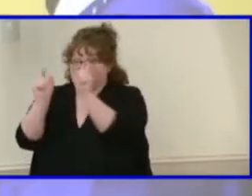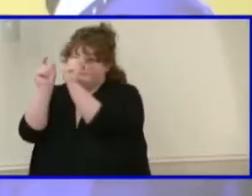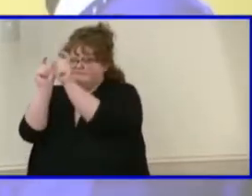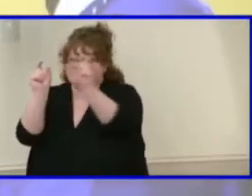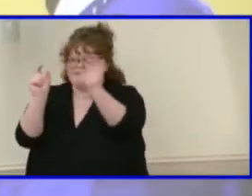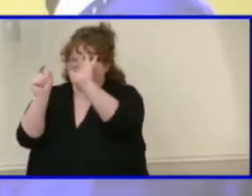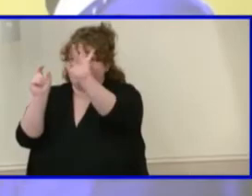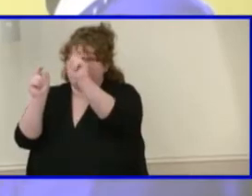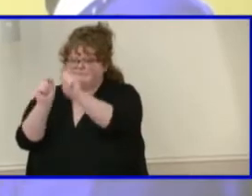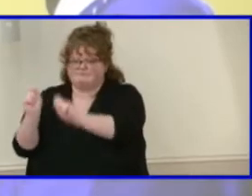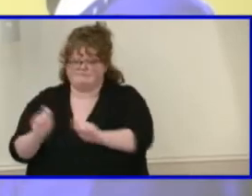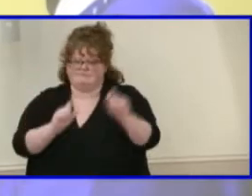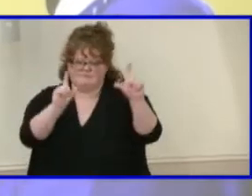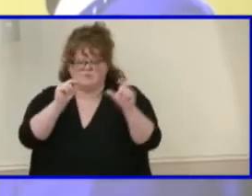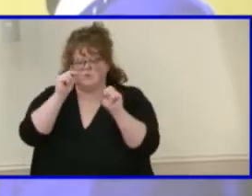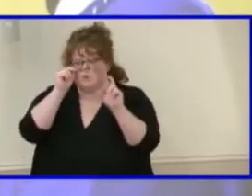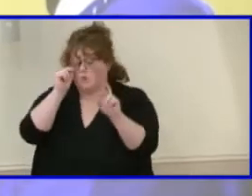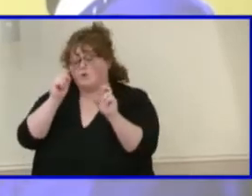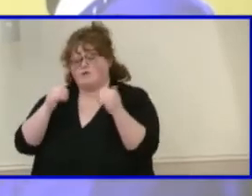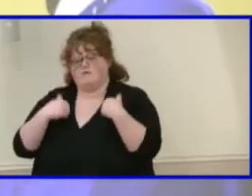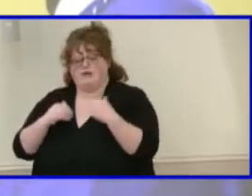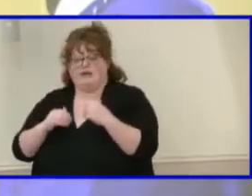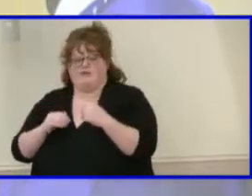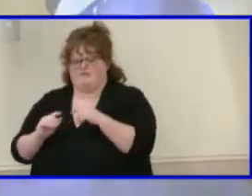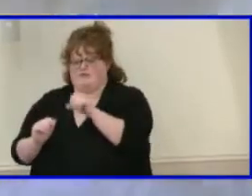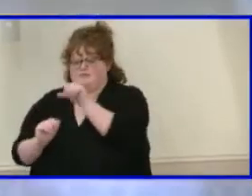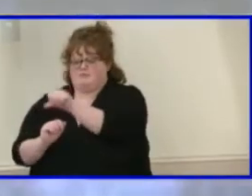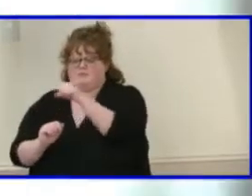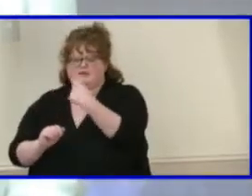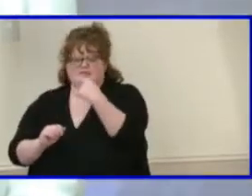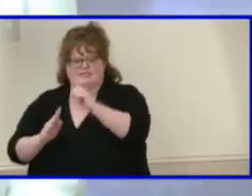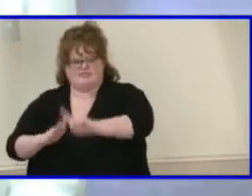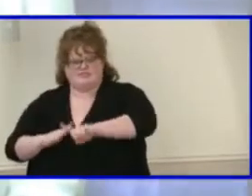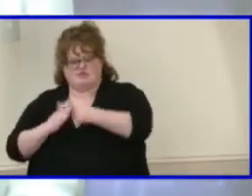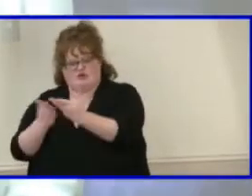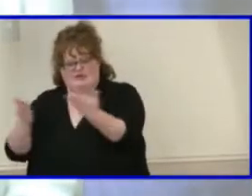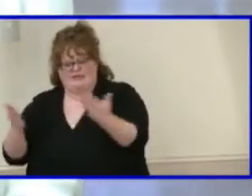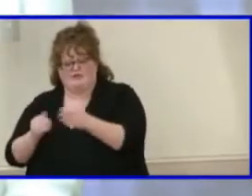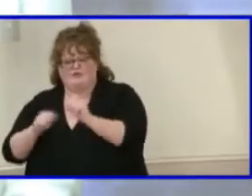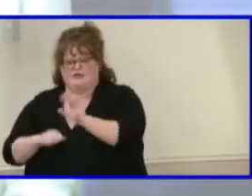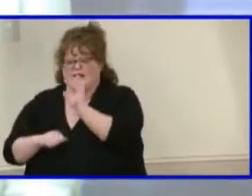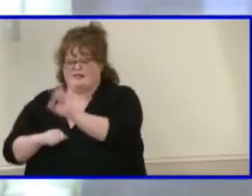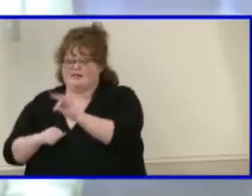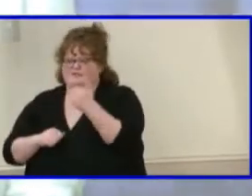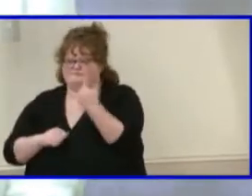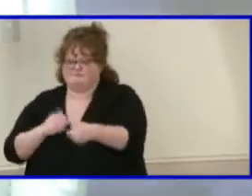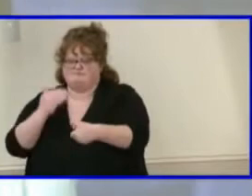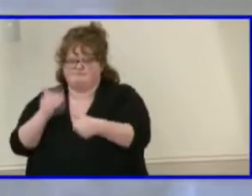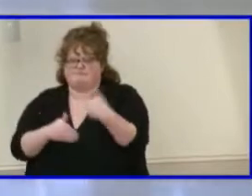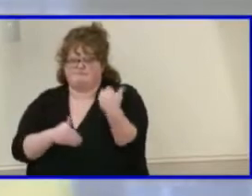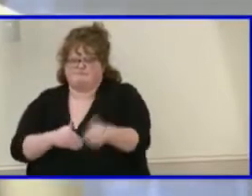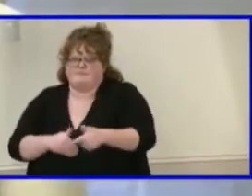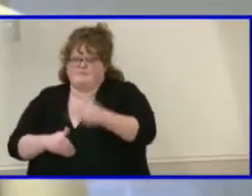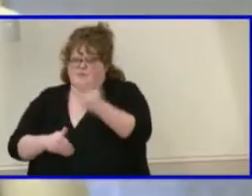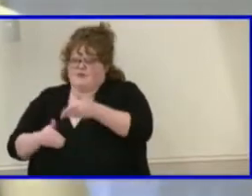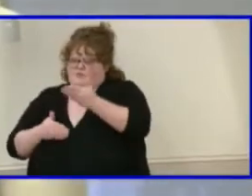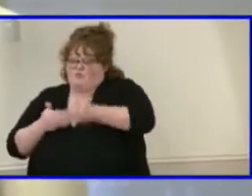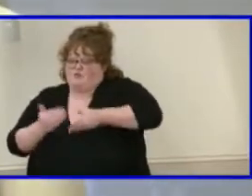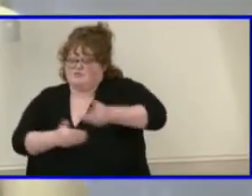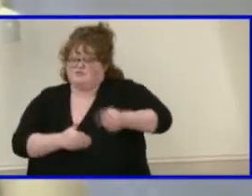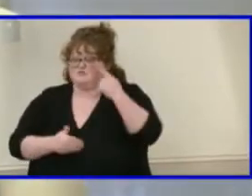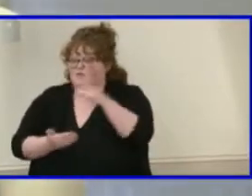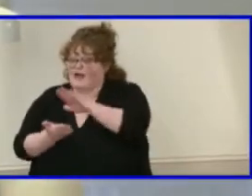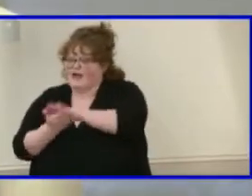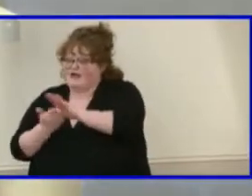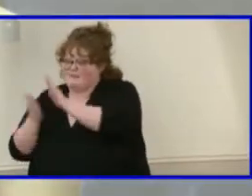you can click on the start here button to walk through a simple three-step process for academic and course planning. For example,